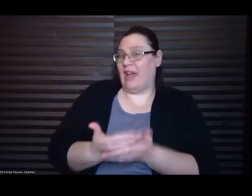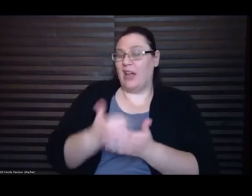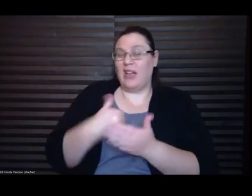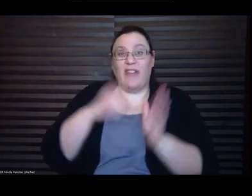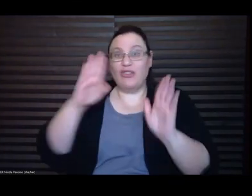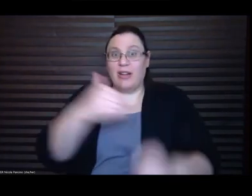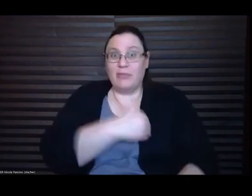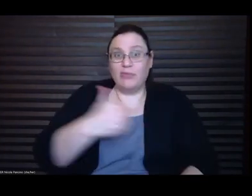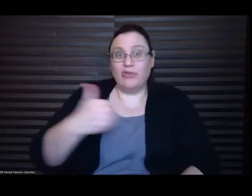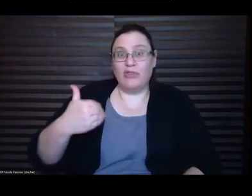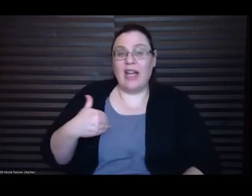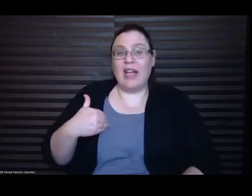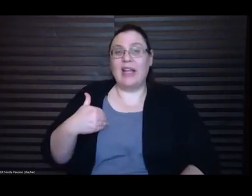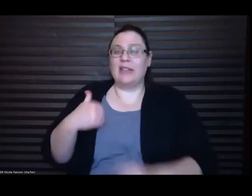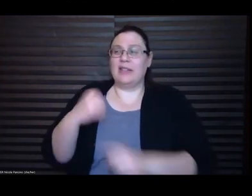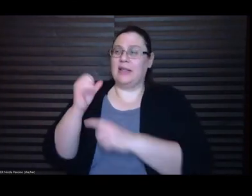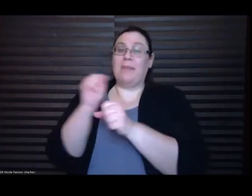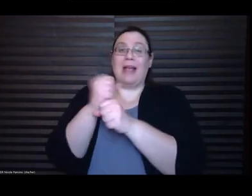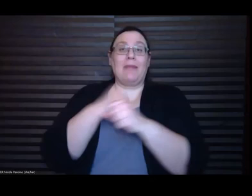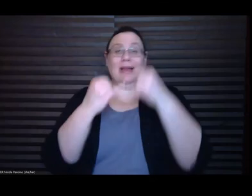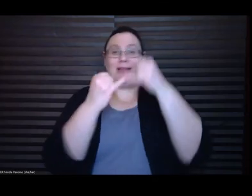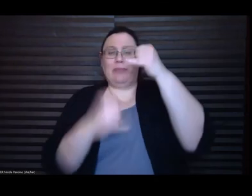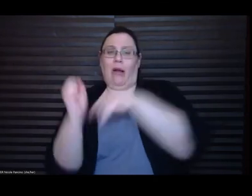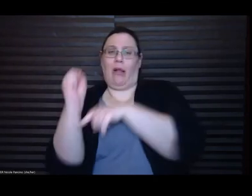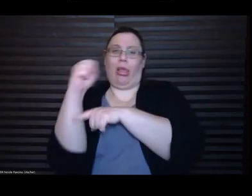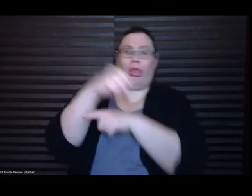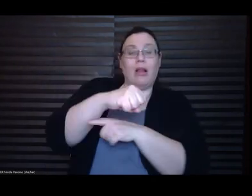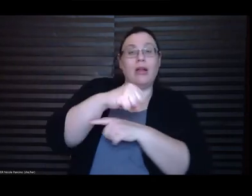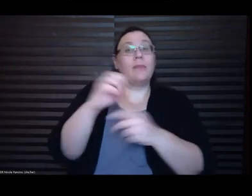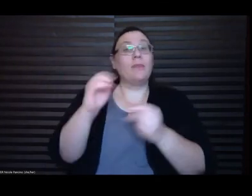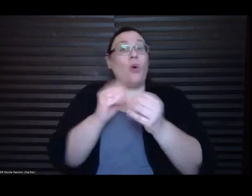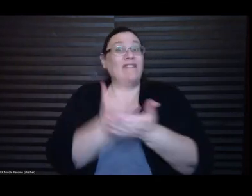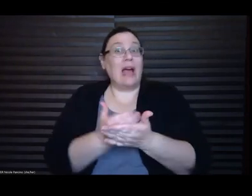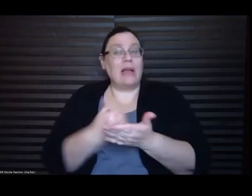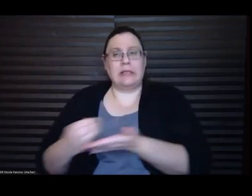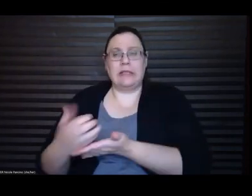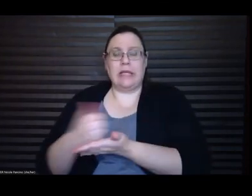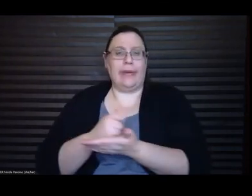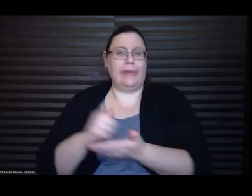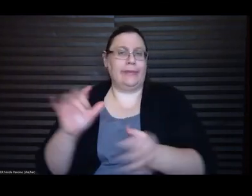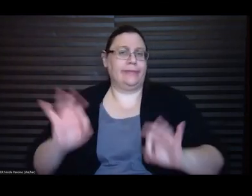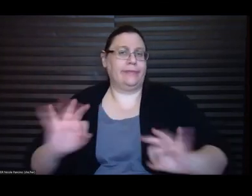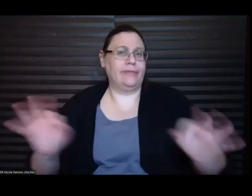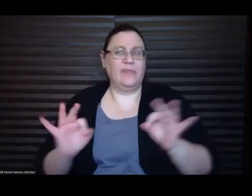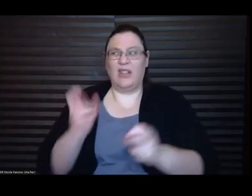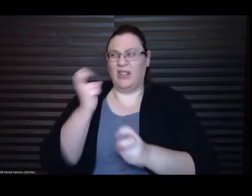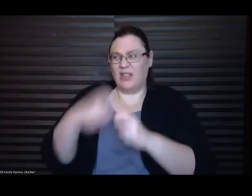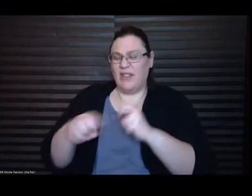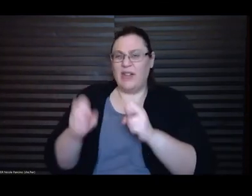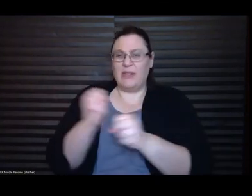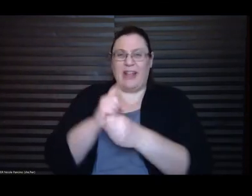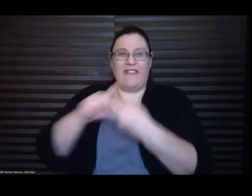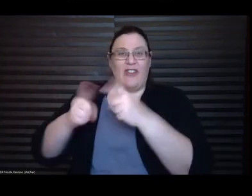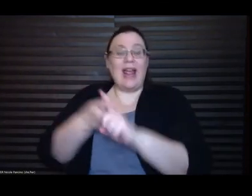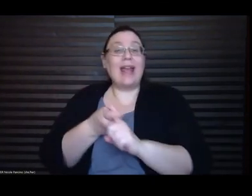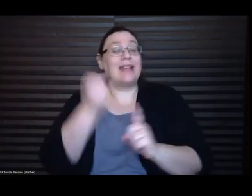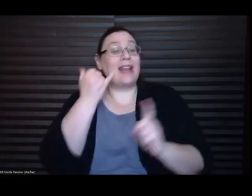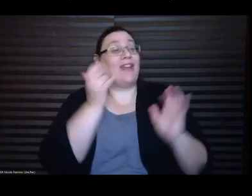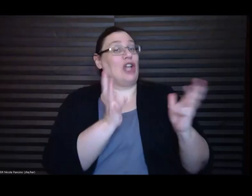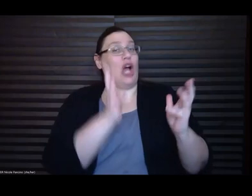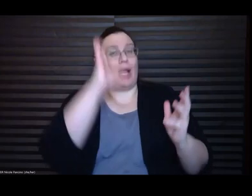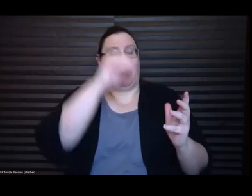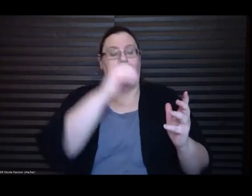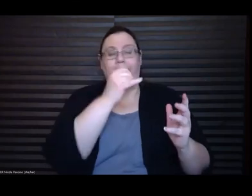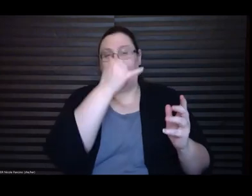salary is very low. I have trouble making friends and men lose interest in me when I talk. It always goes well initially, when I talk too explicitly about my